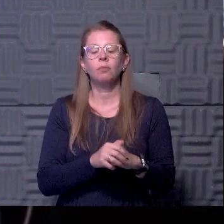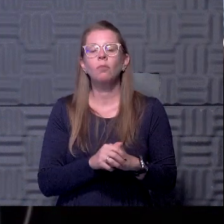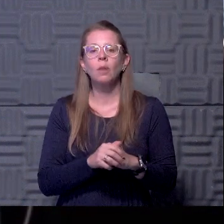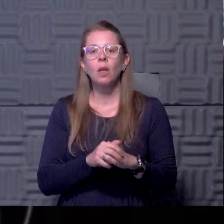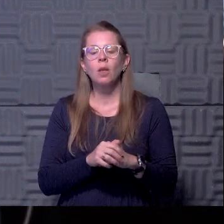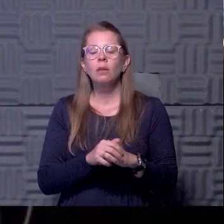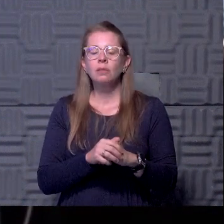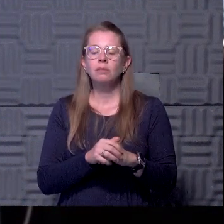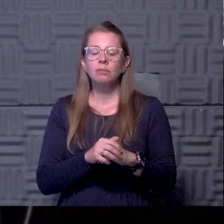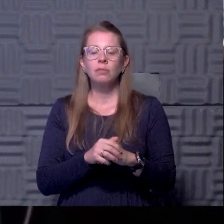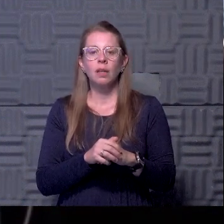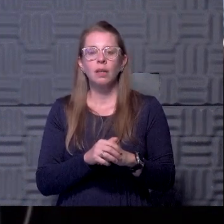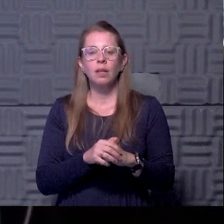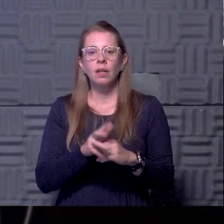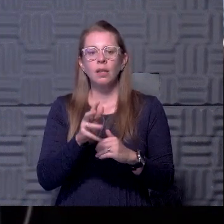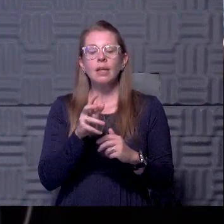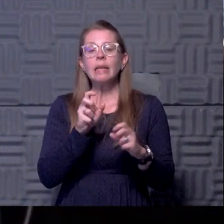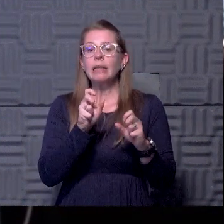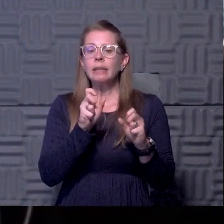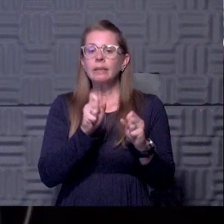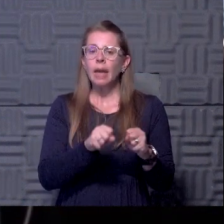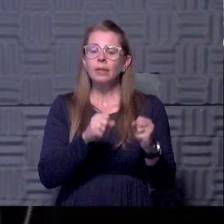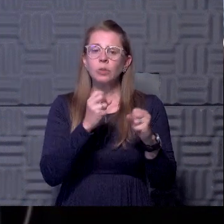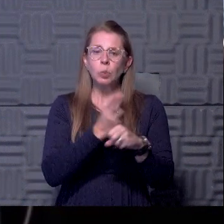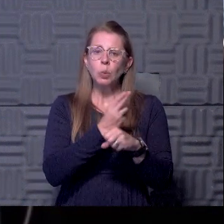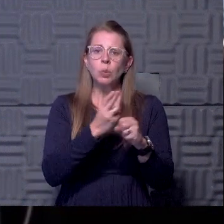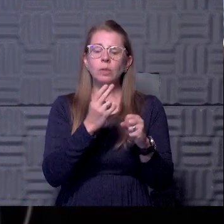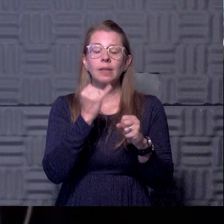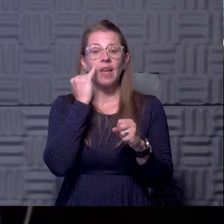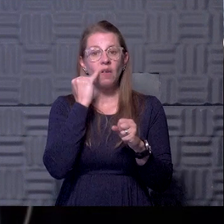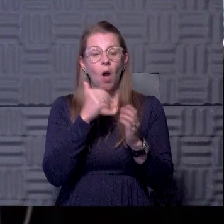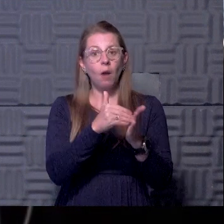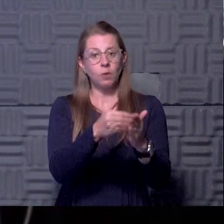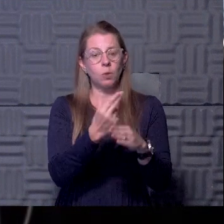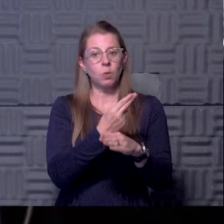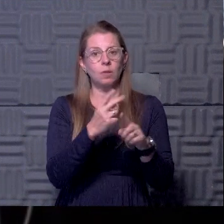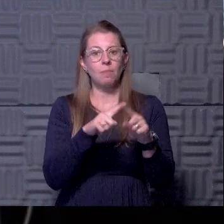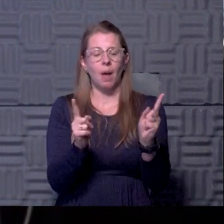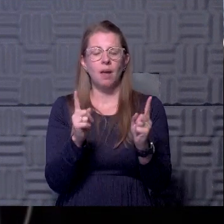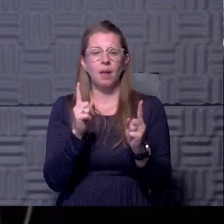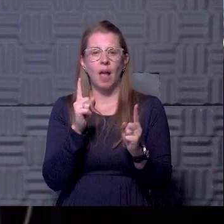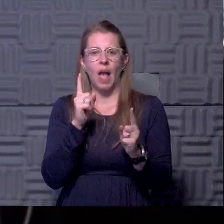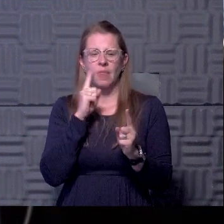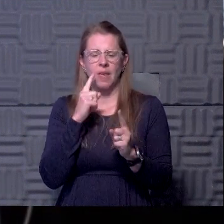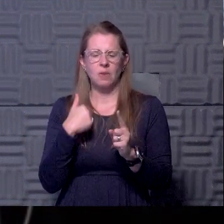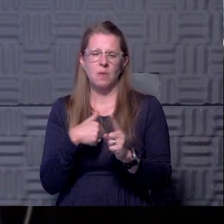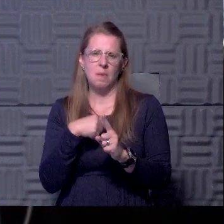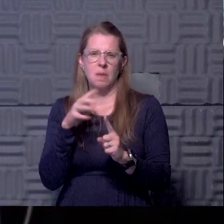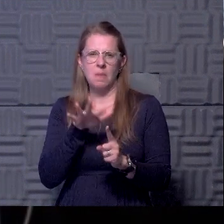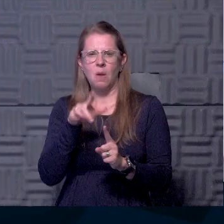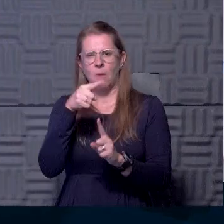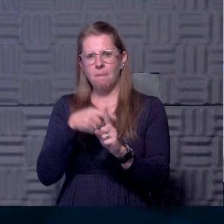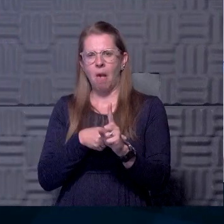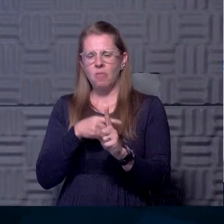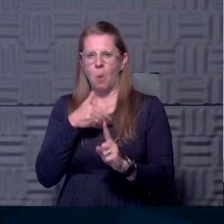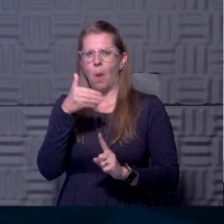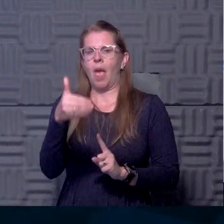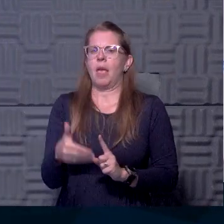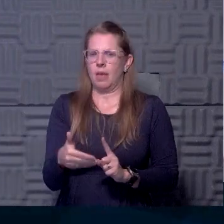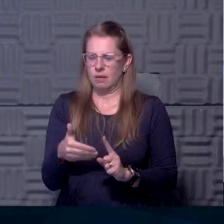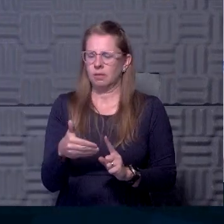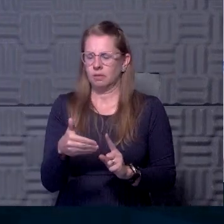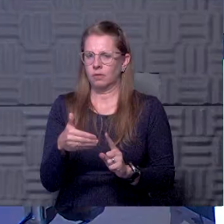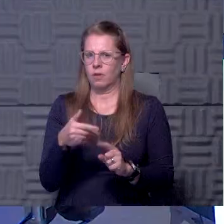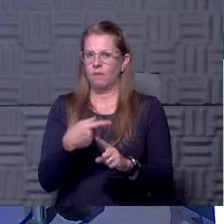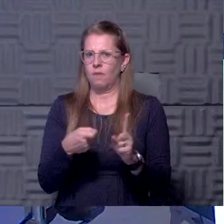have its uses, I think, especially if it's done quite frequently. Um, I think we're probably a month away. Okay. Dana,